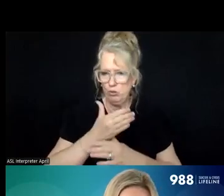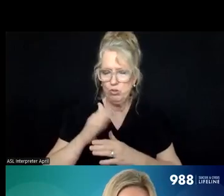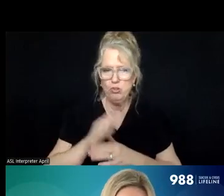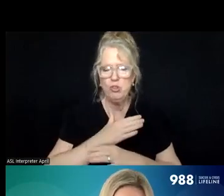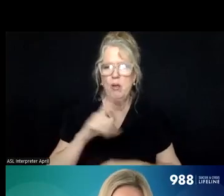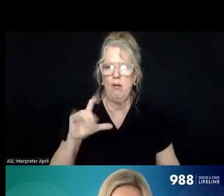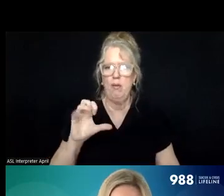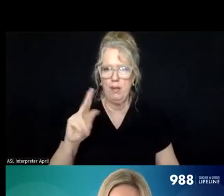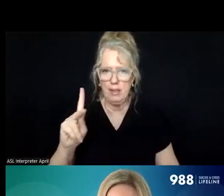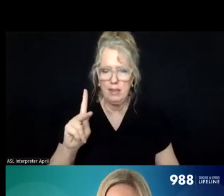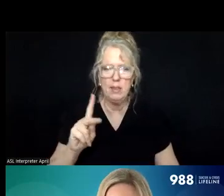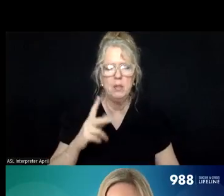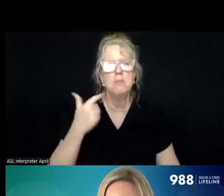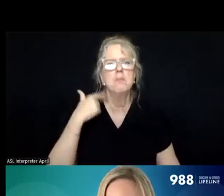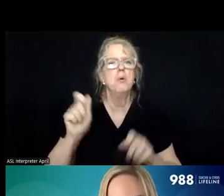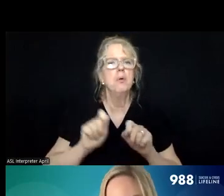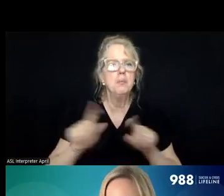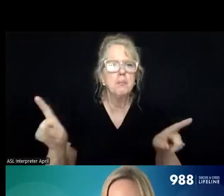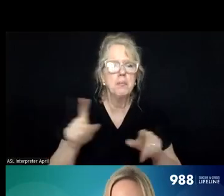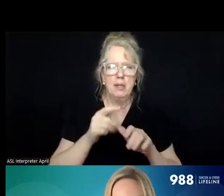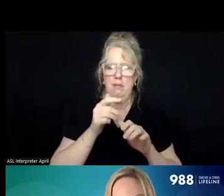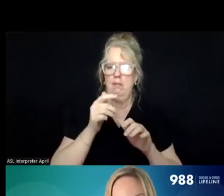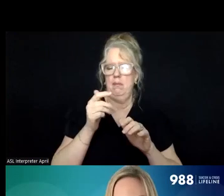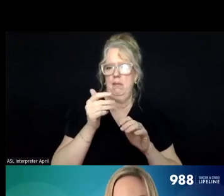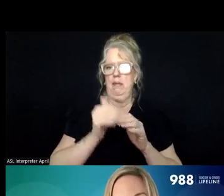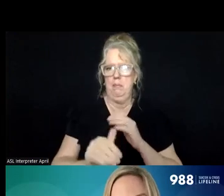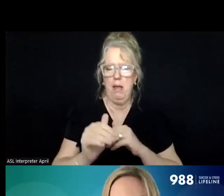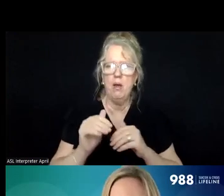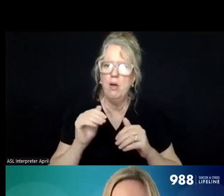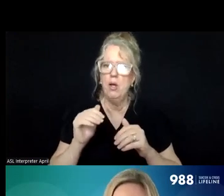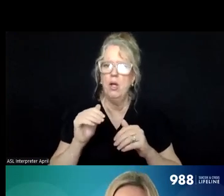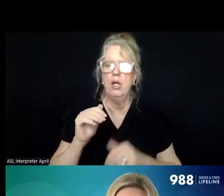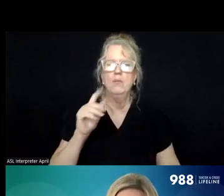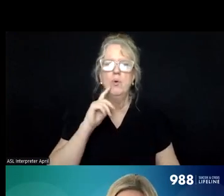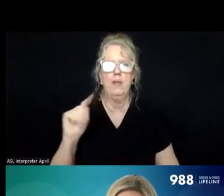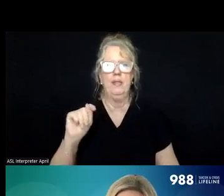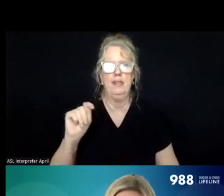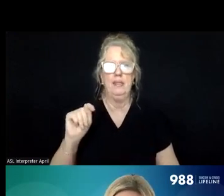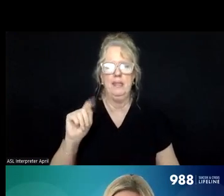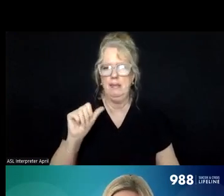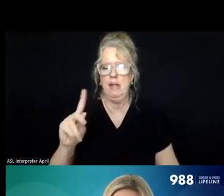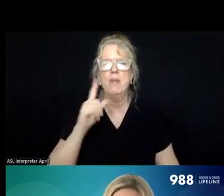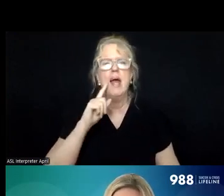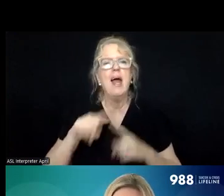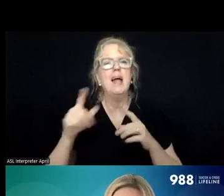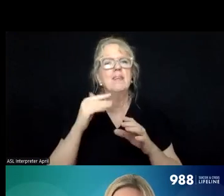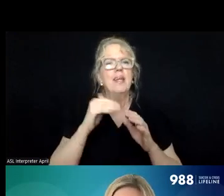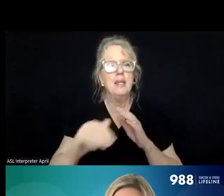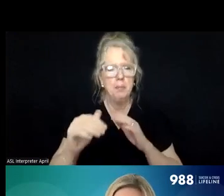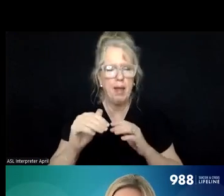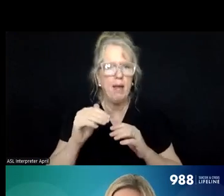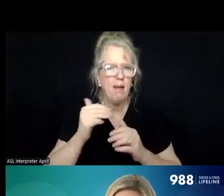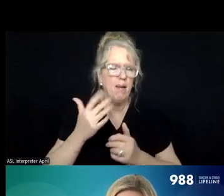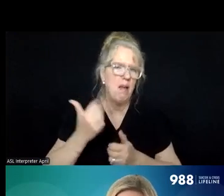link, um, there, we sent an email out to everybody who the TTAC has an email address for, um, but